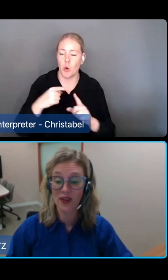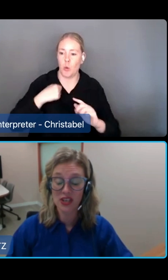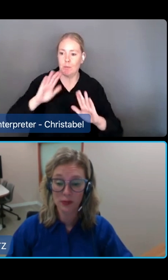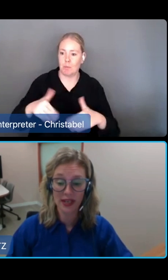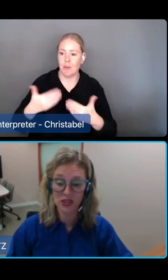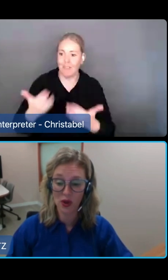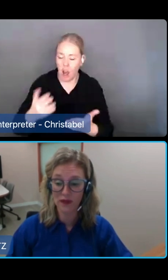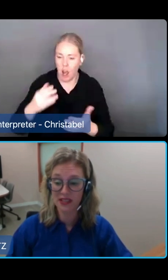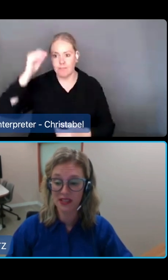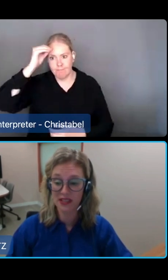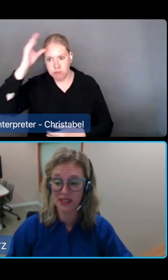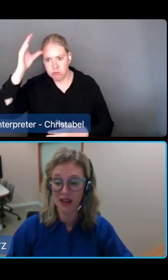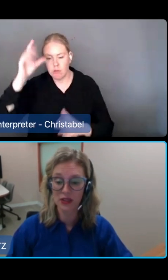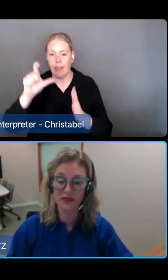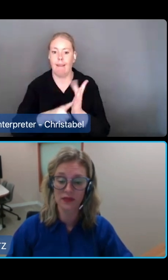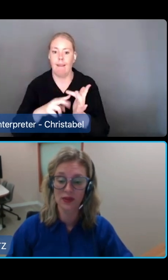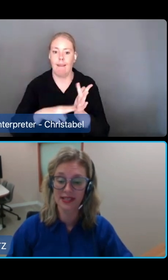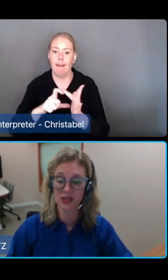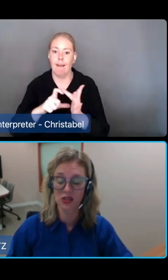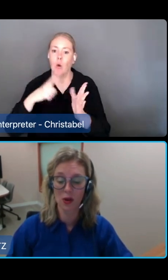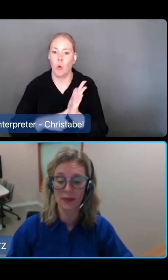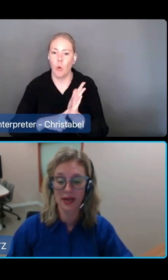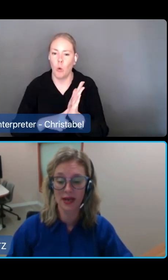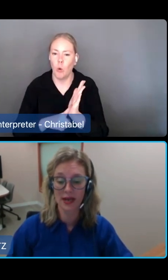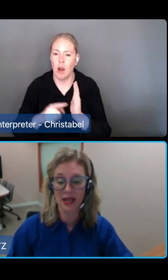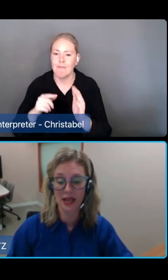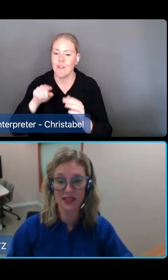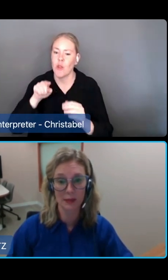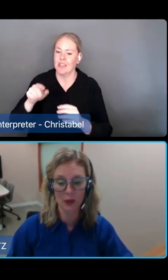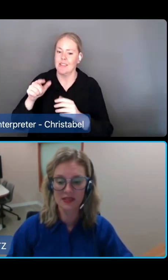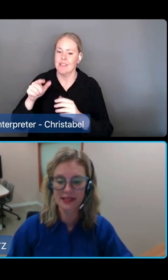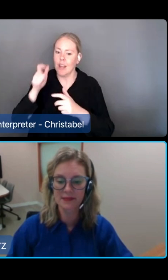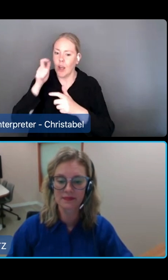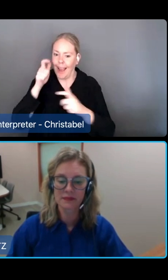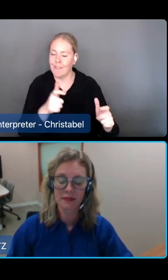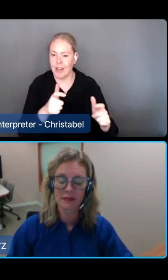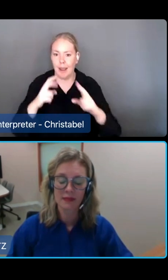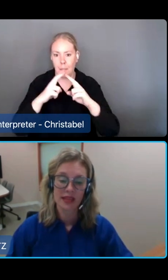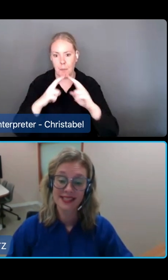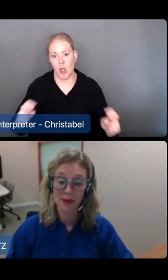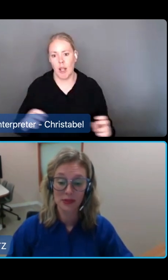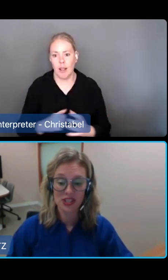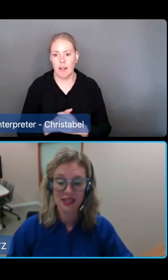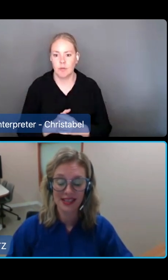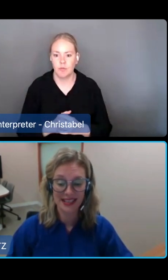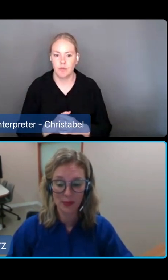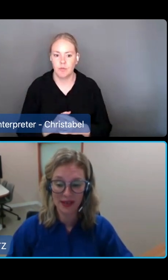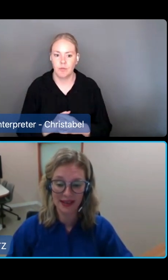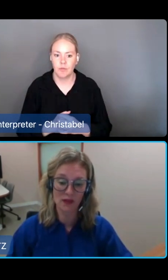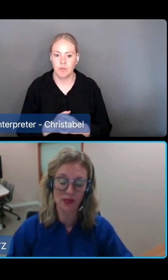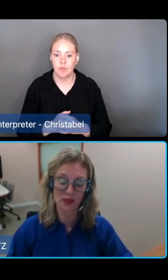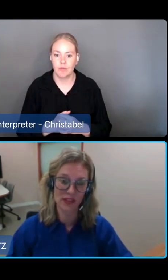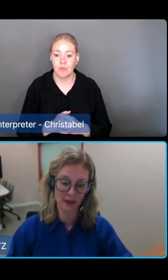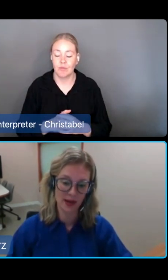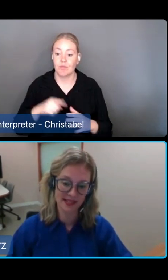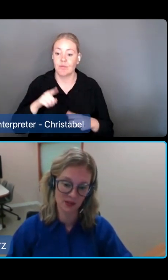financial and prudential oversight of the use of residential accommodation deposits and bonds. It established the Independent